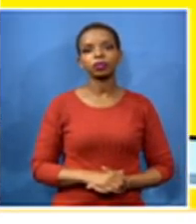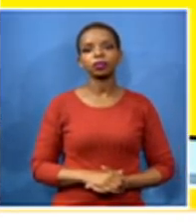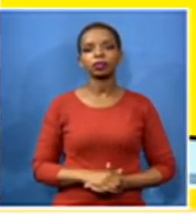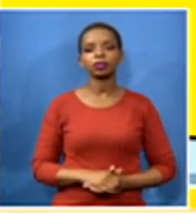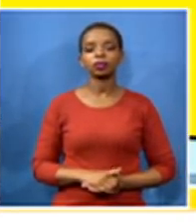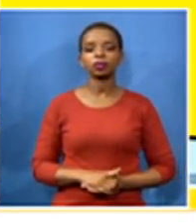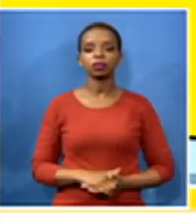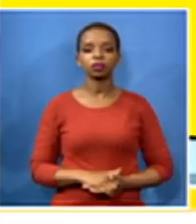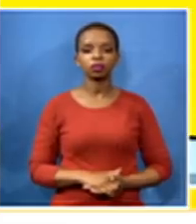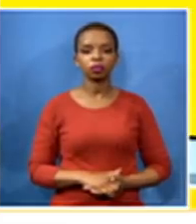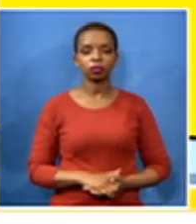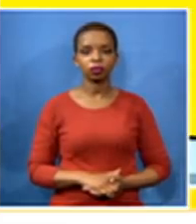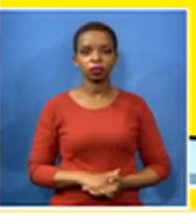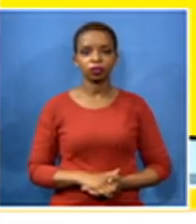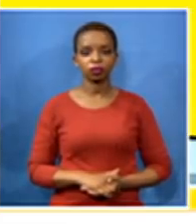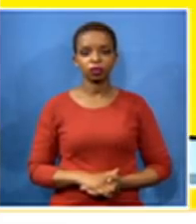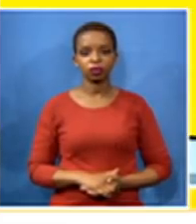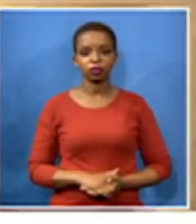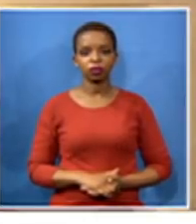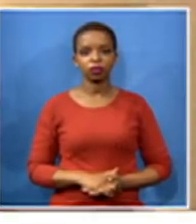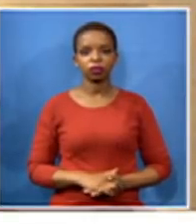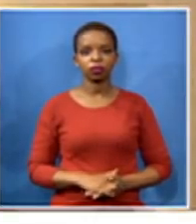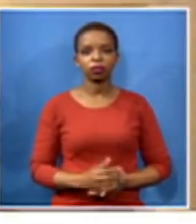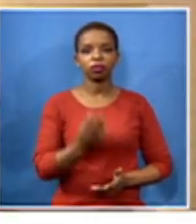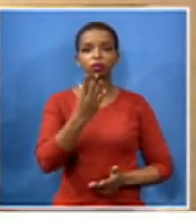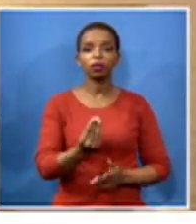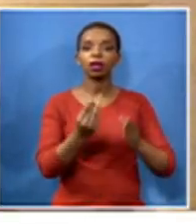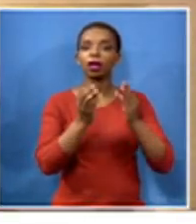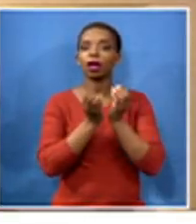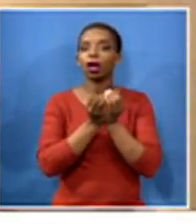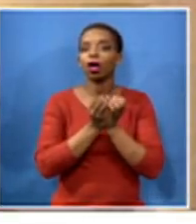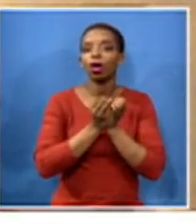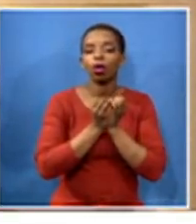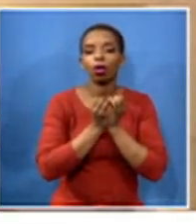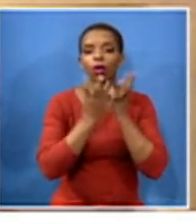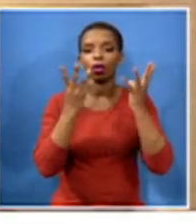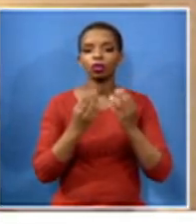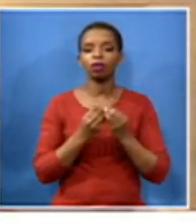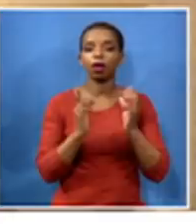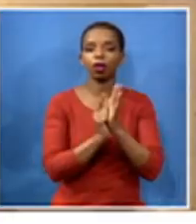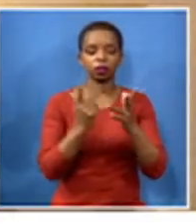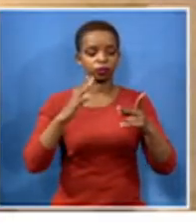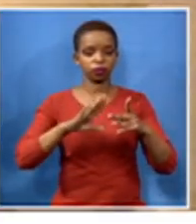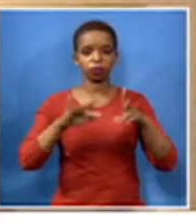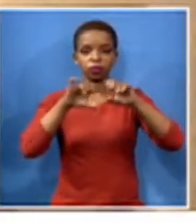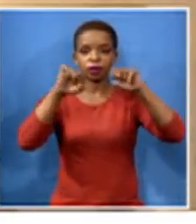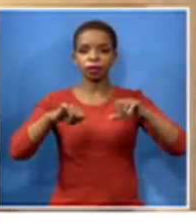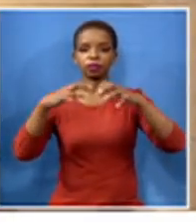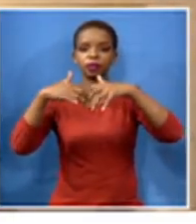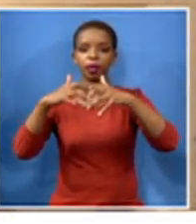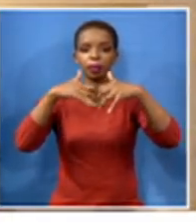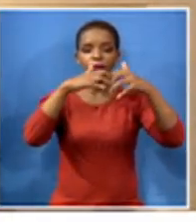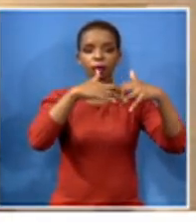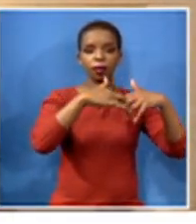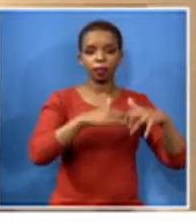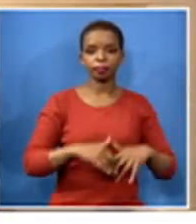well there have been a lot of trying to get the laws and the systems in place um so we